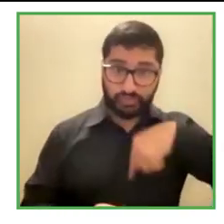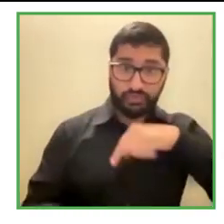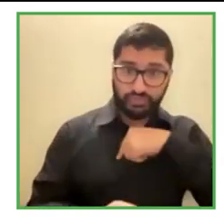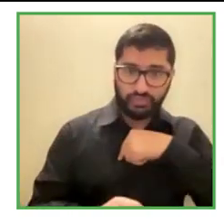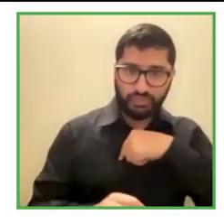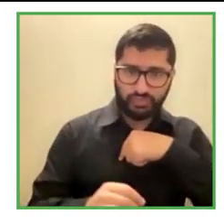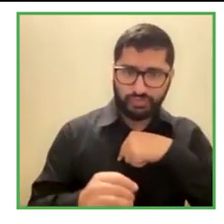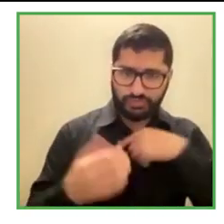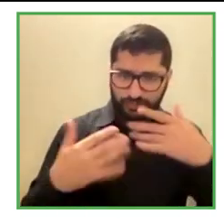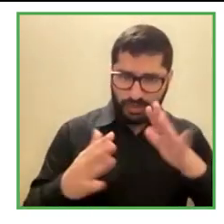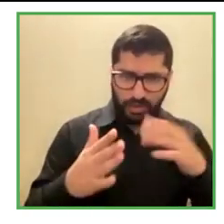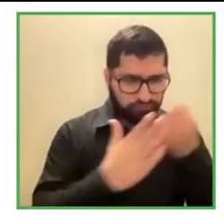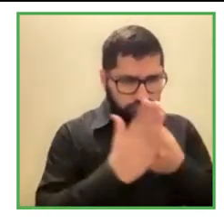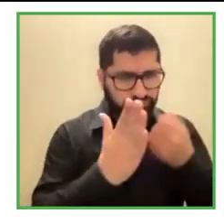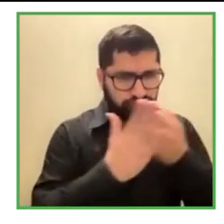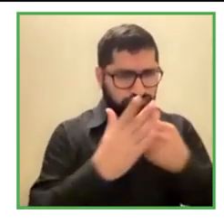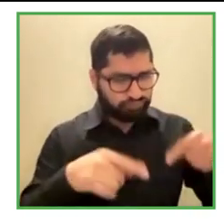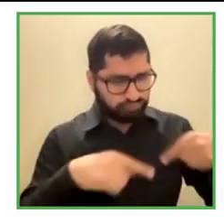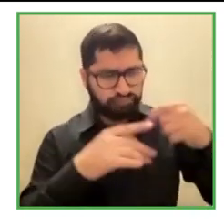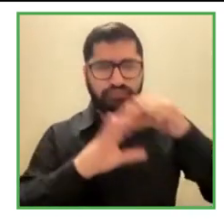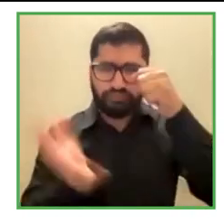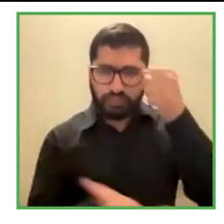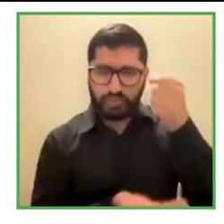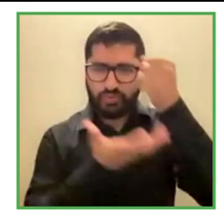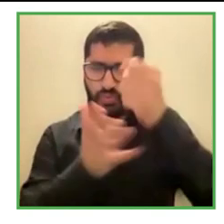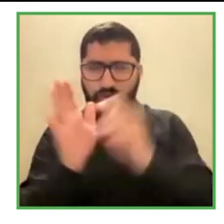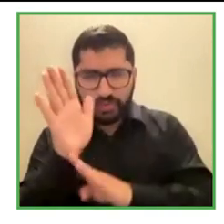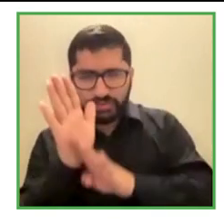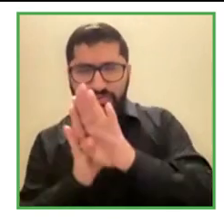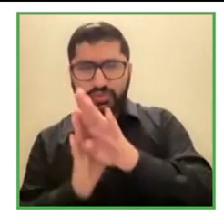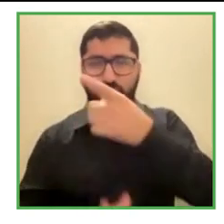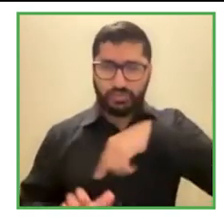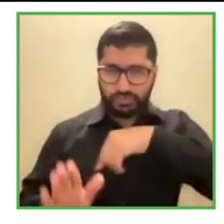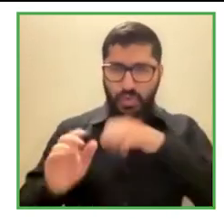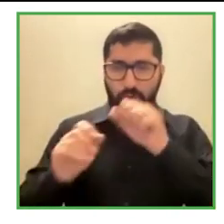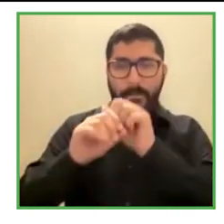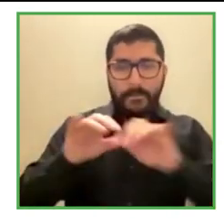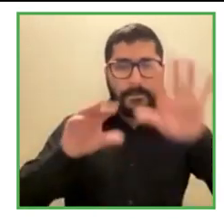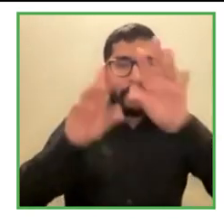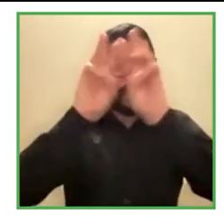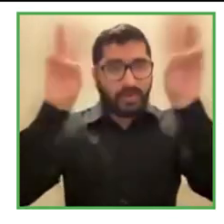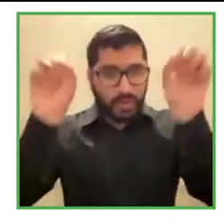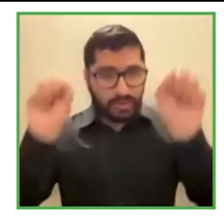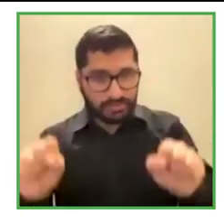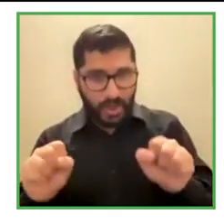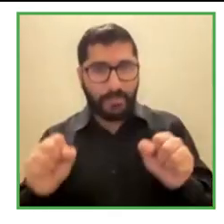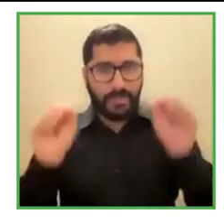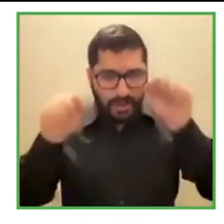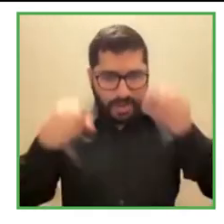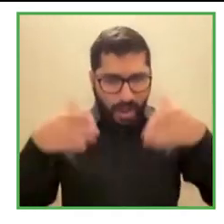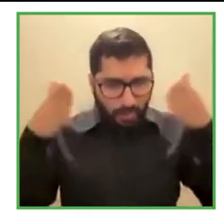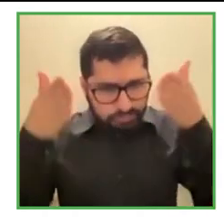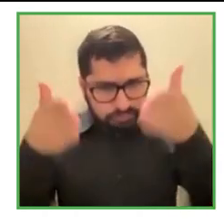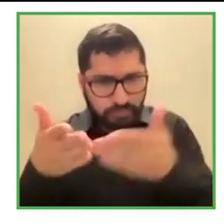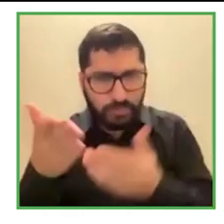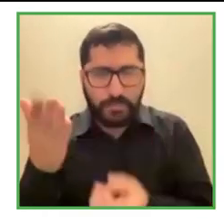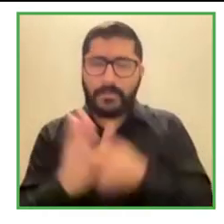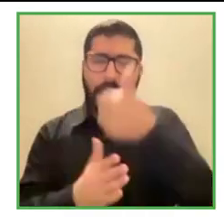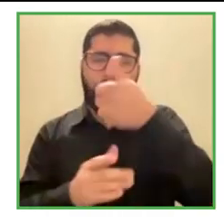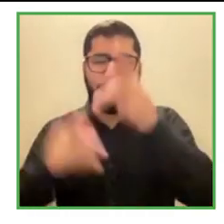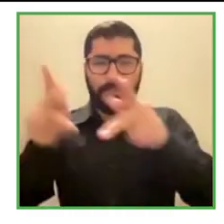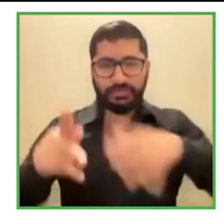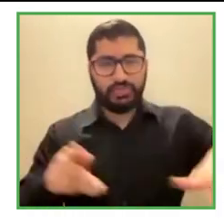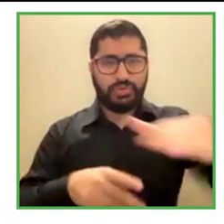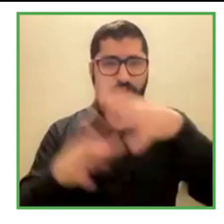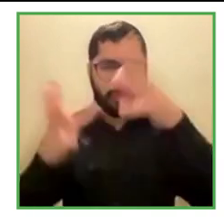number of people with disabilities and clients, as well as businesses and governments. It's not just us. I think it's a